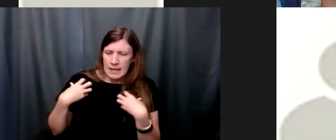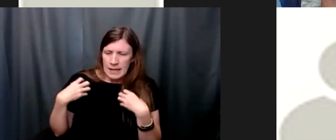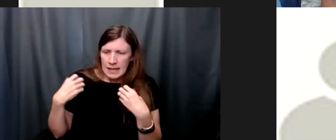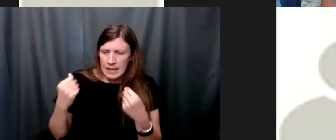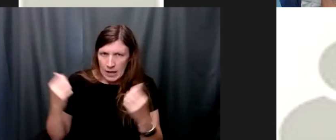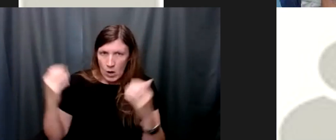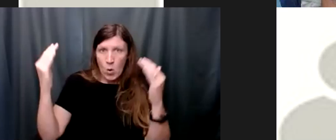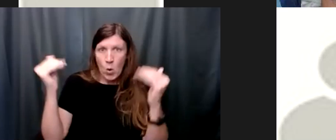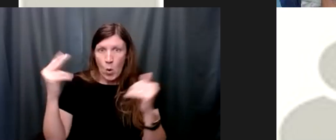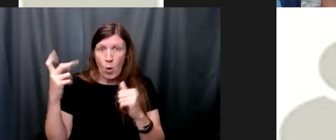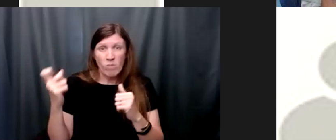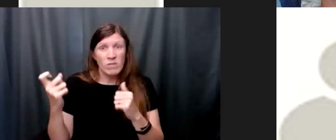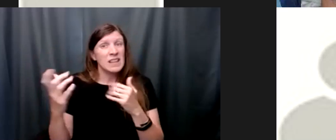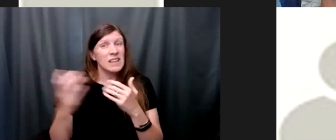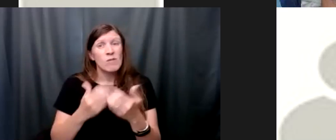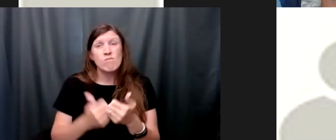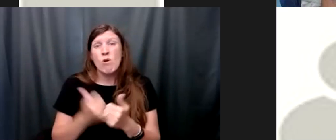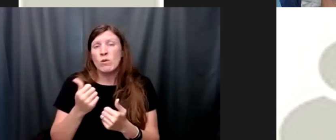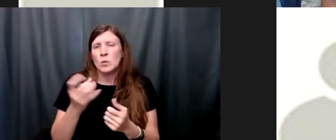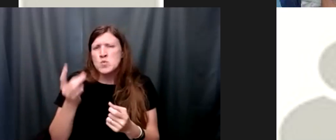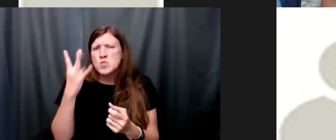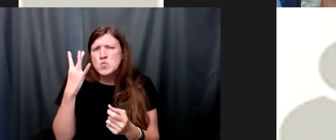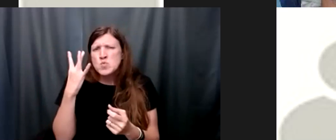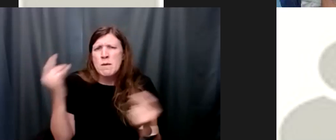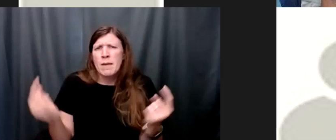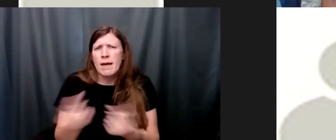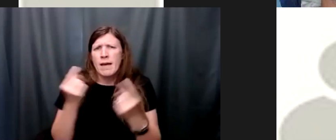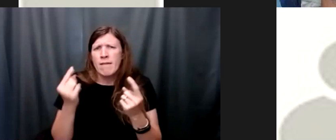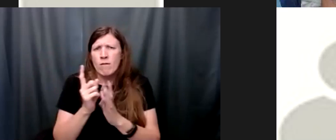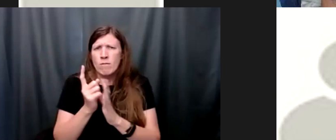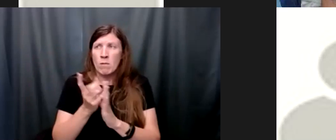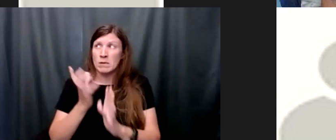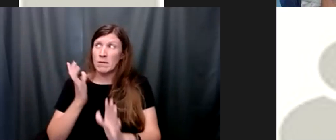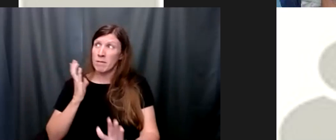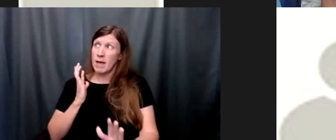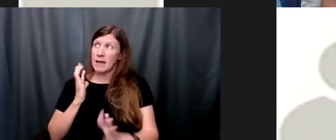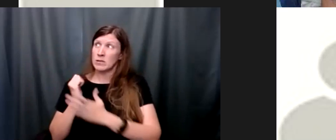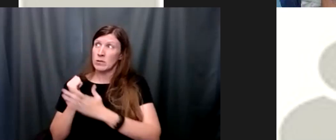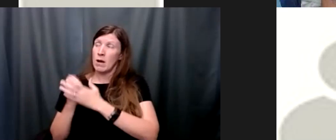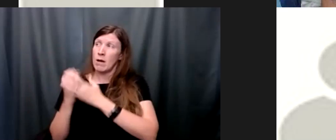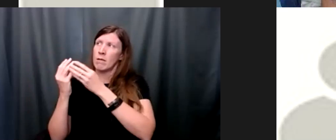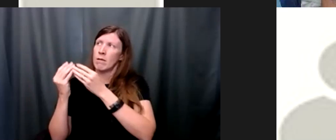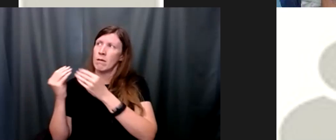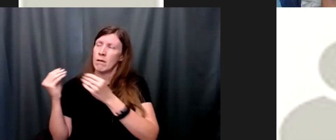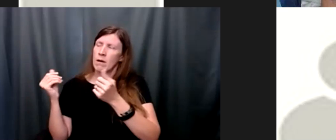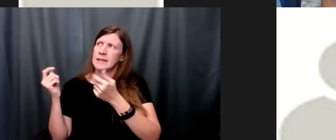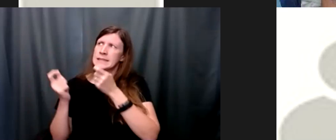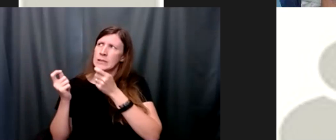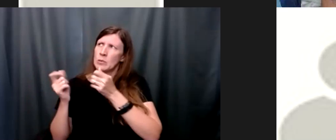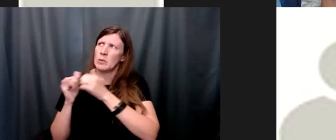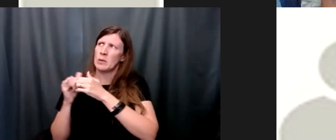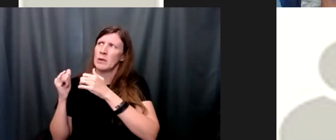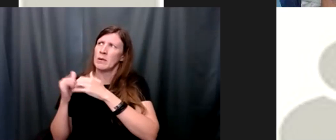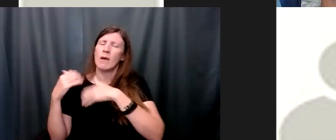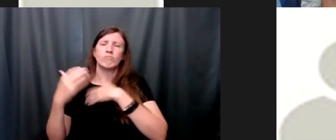to our most painful moments of our past to move us into the future now as we've talked about before we're all